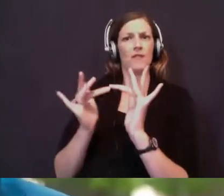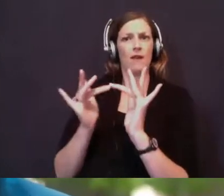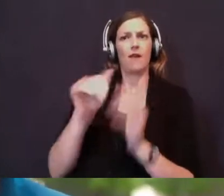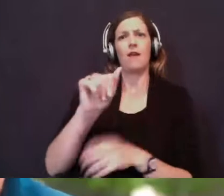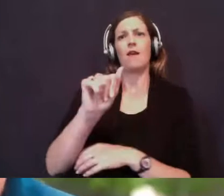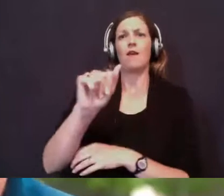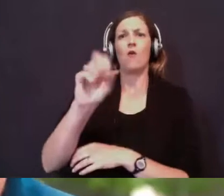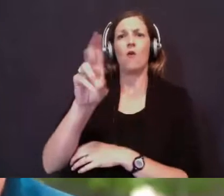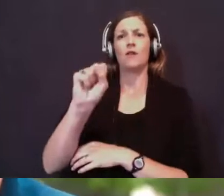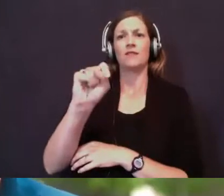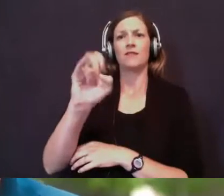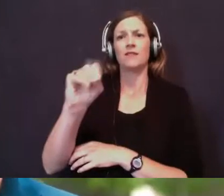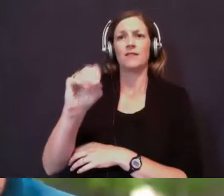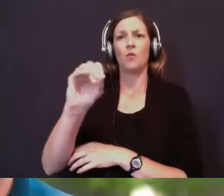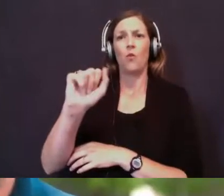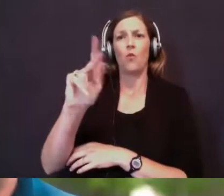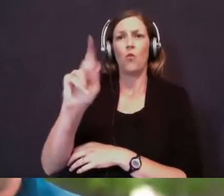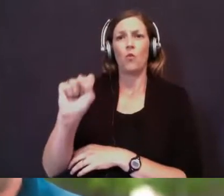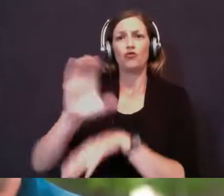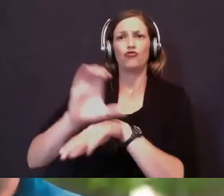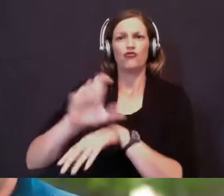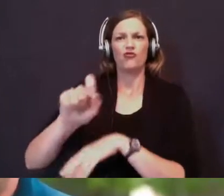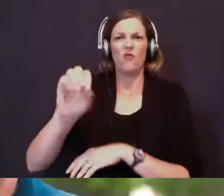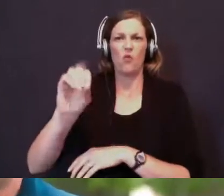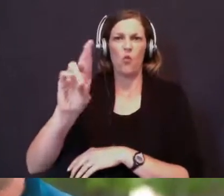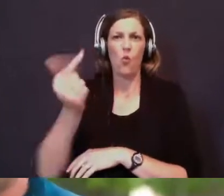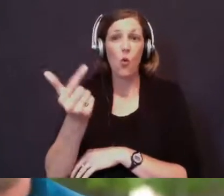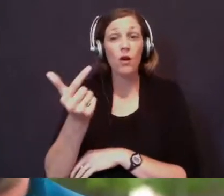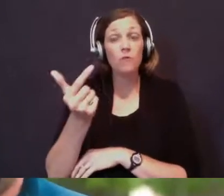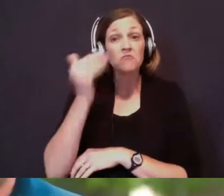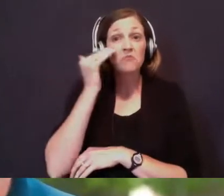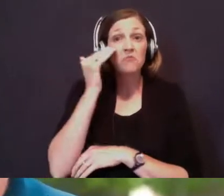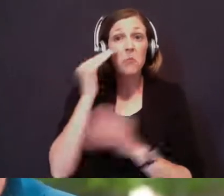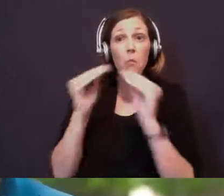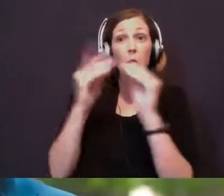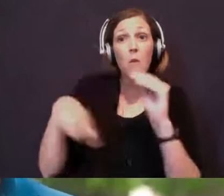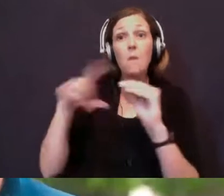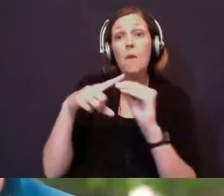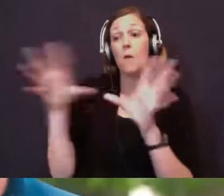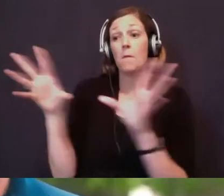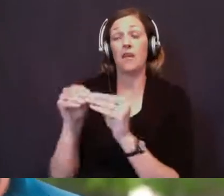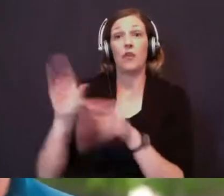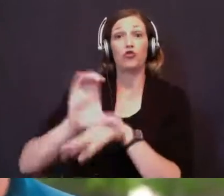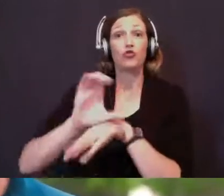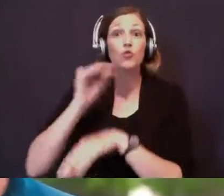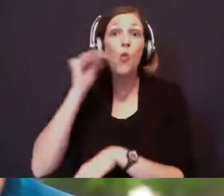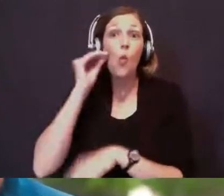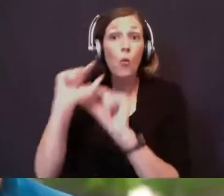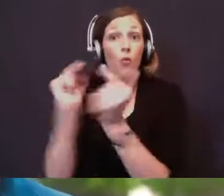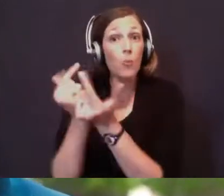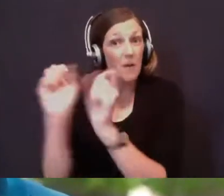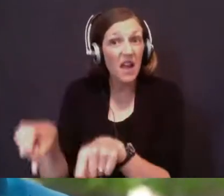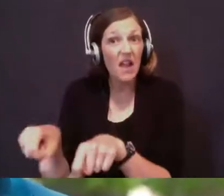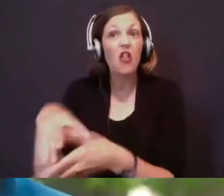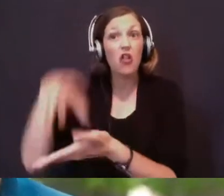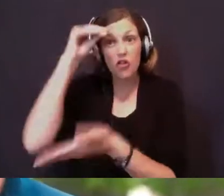And you can find out more about meeting together on Sundays in our home group sites. We would love for you to look into that. Or you can look at how you